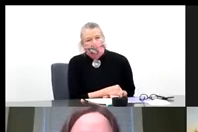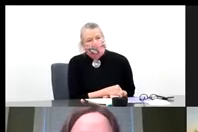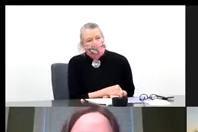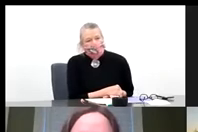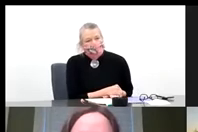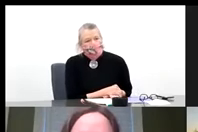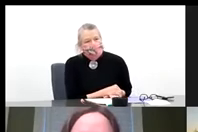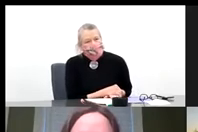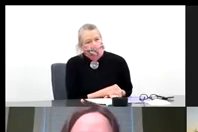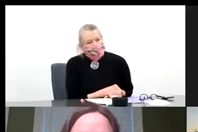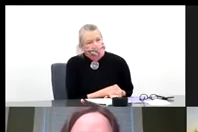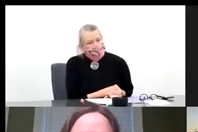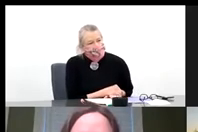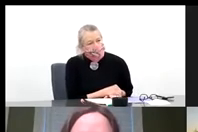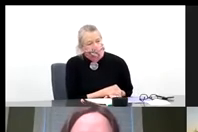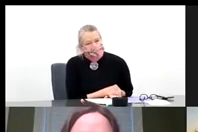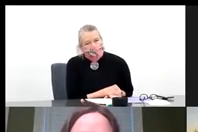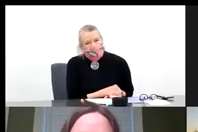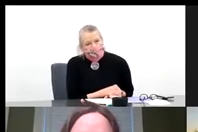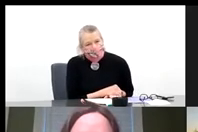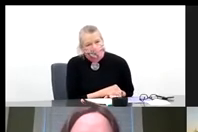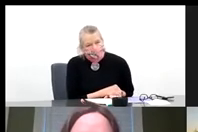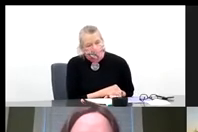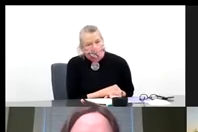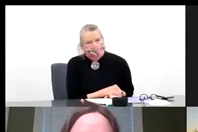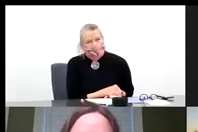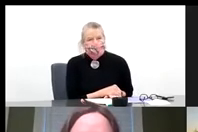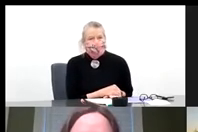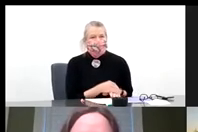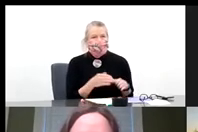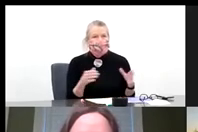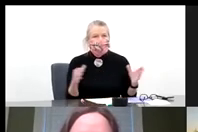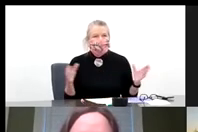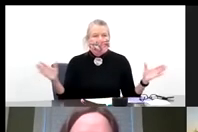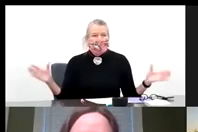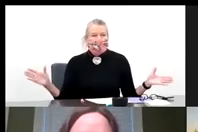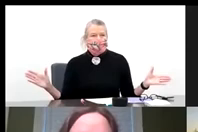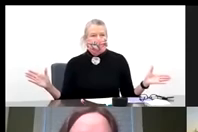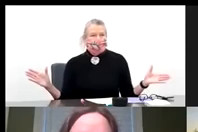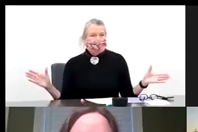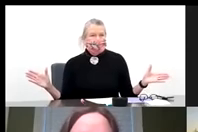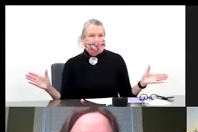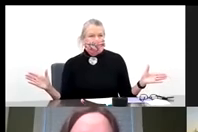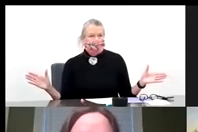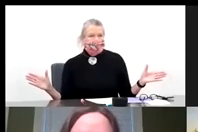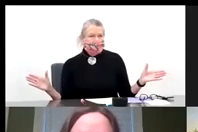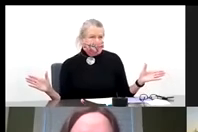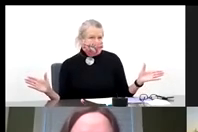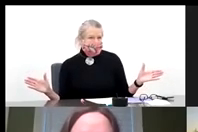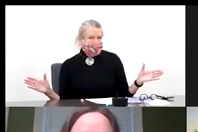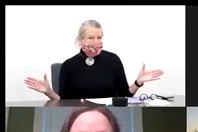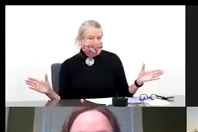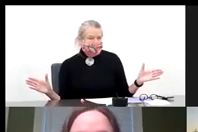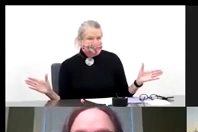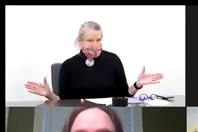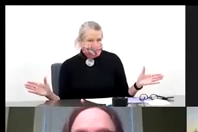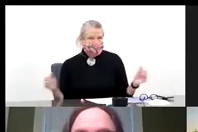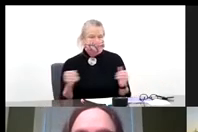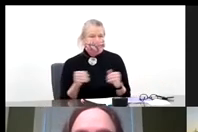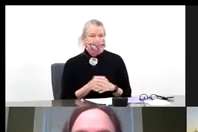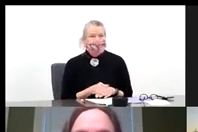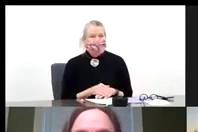Before I introduce the speaker, I'd like to thank folks who are here in our CTSI